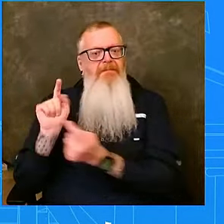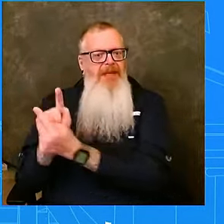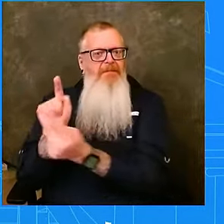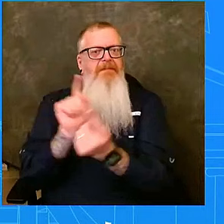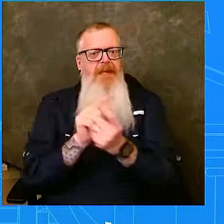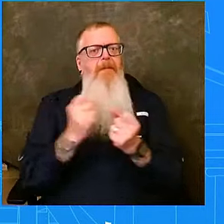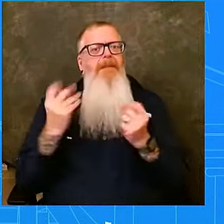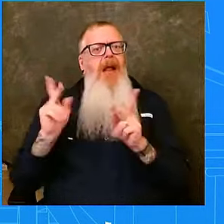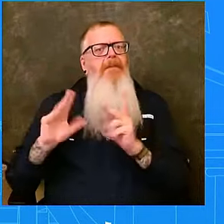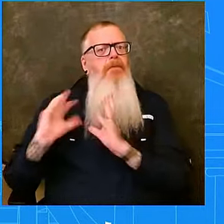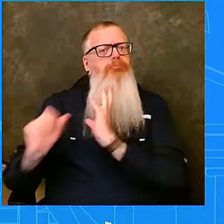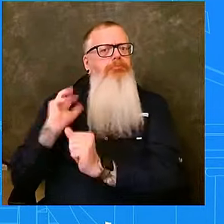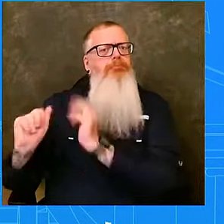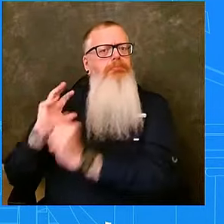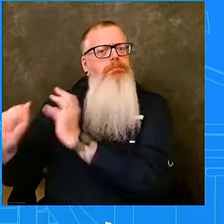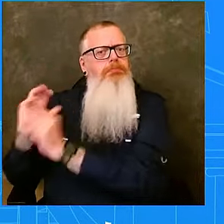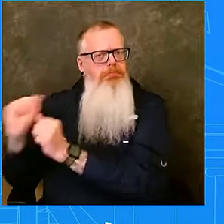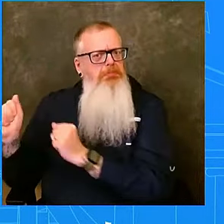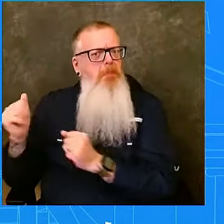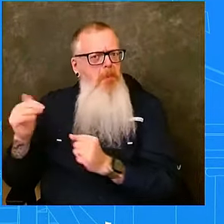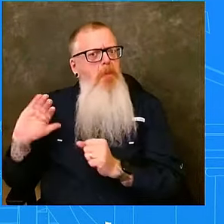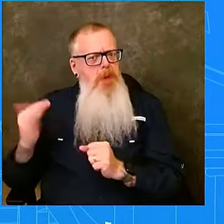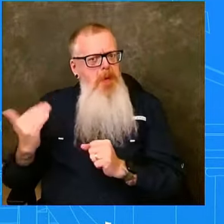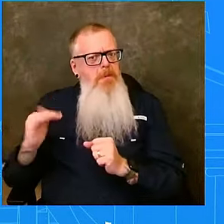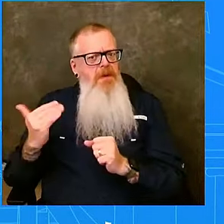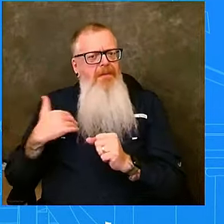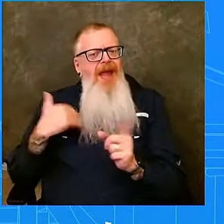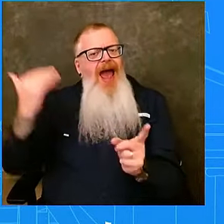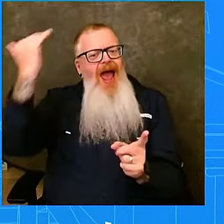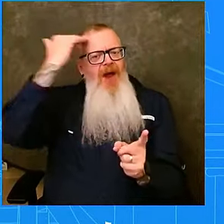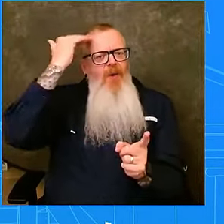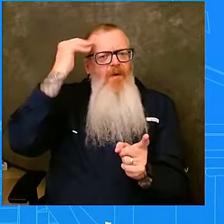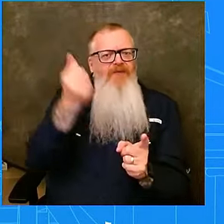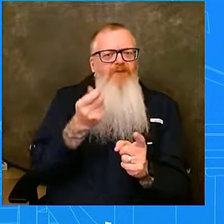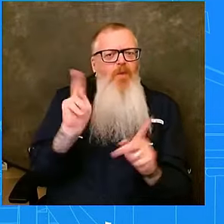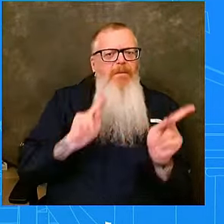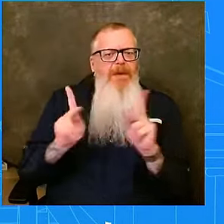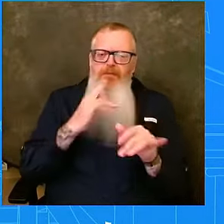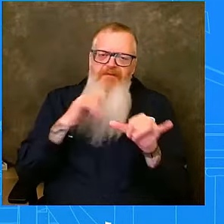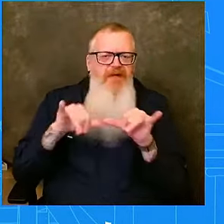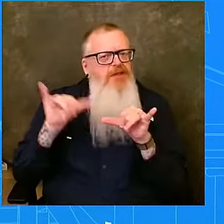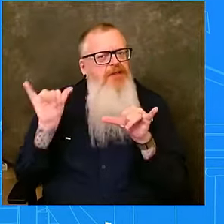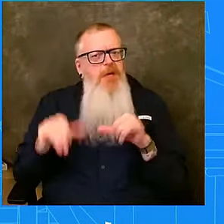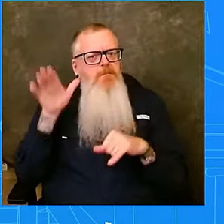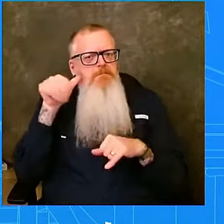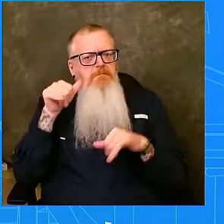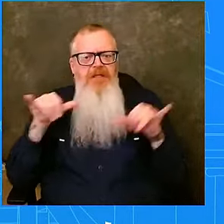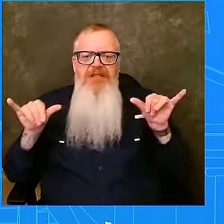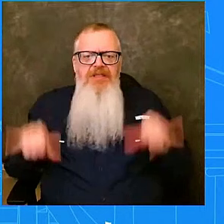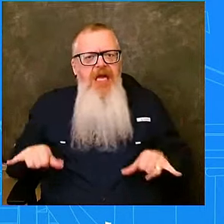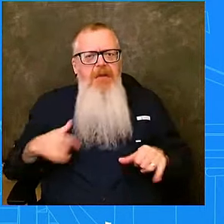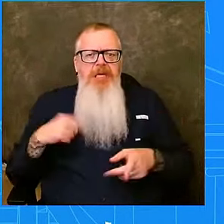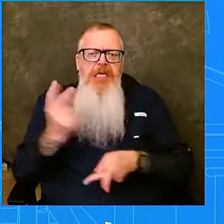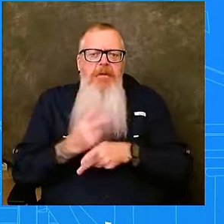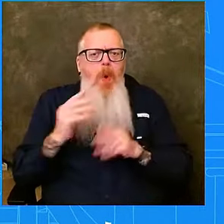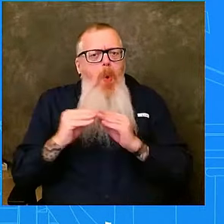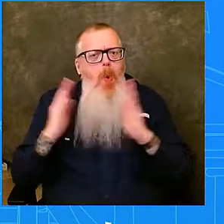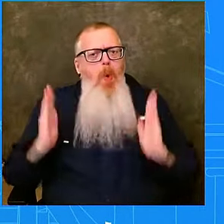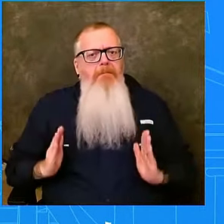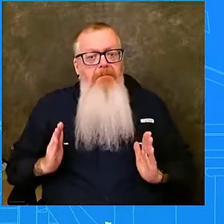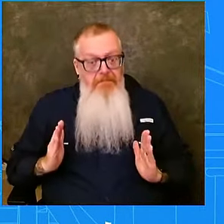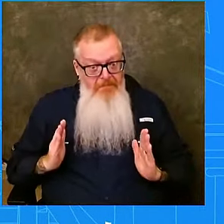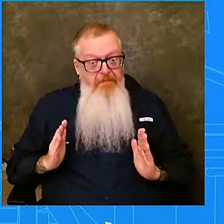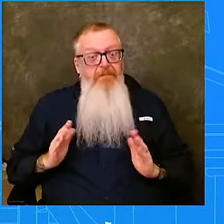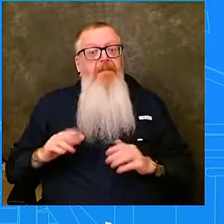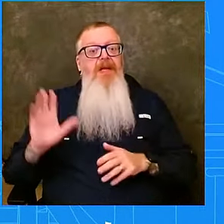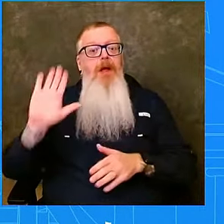that want to stay behind and protect their home. This storm is different. This storm is going to bring deadly storm surge. And so I